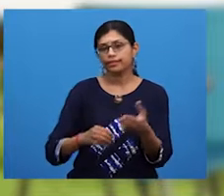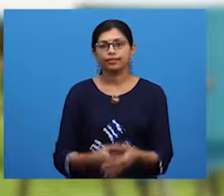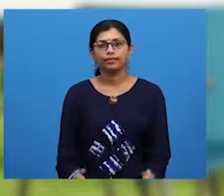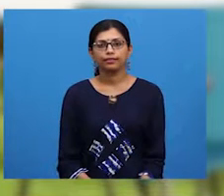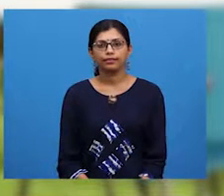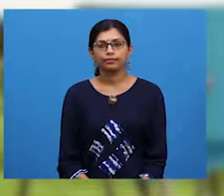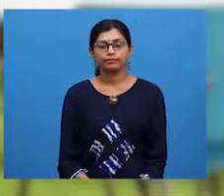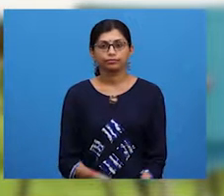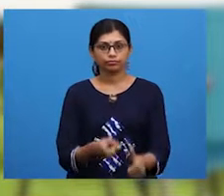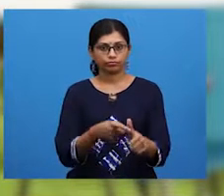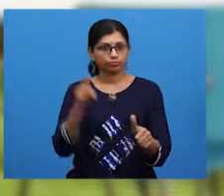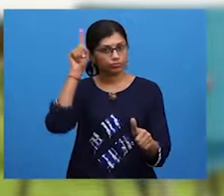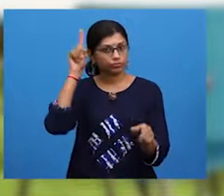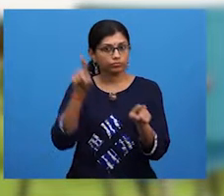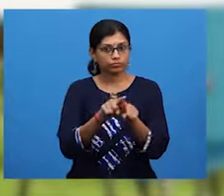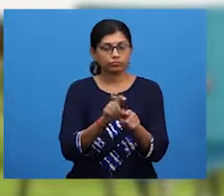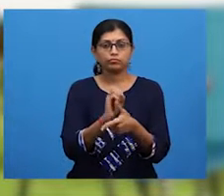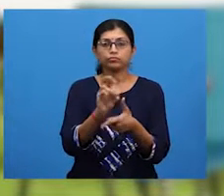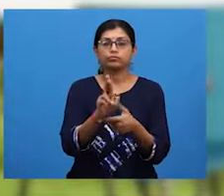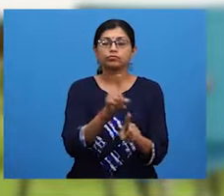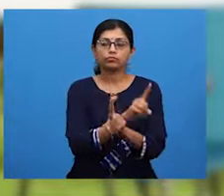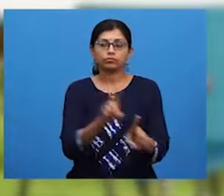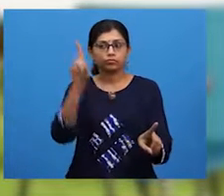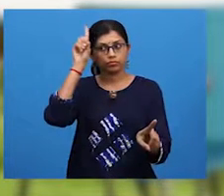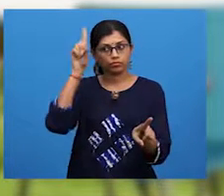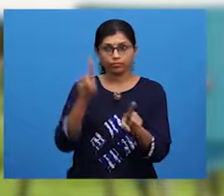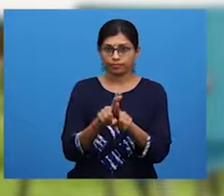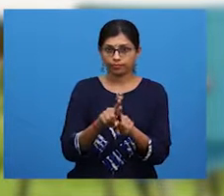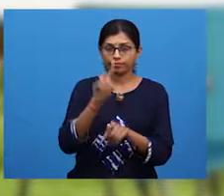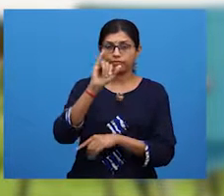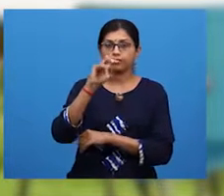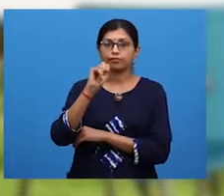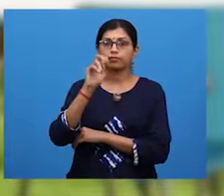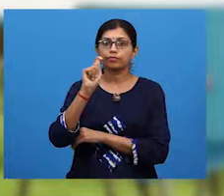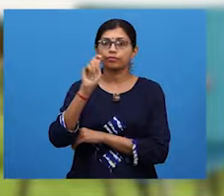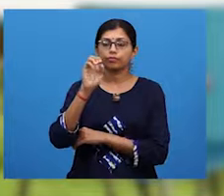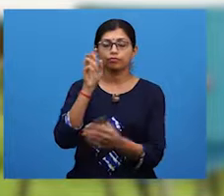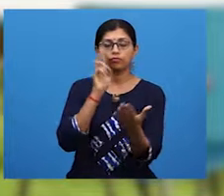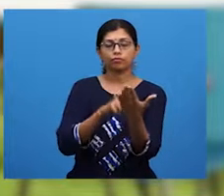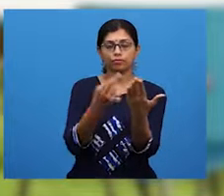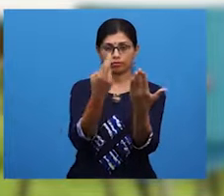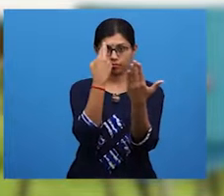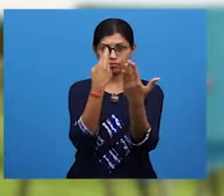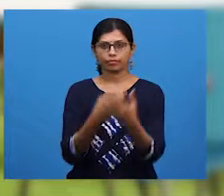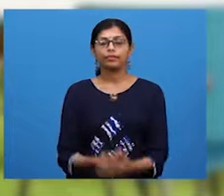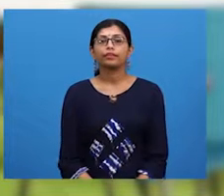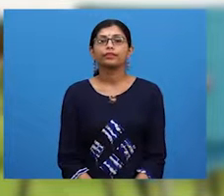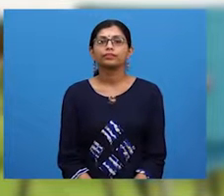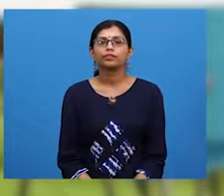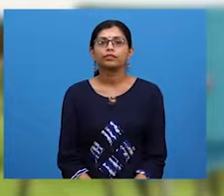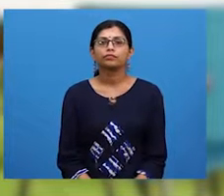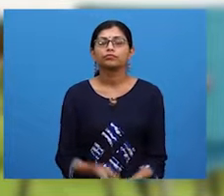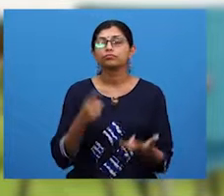or disagree response, the interpretive or reflective response, and